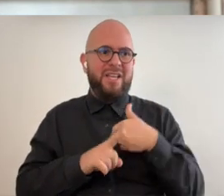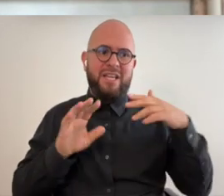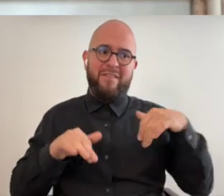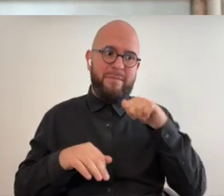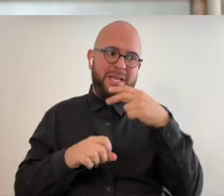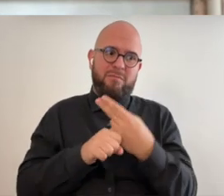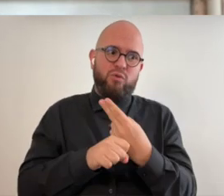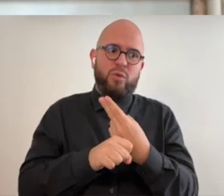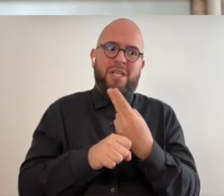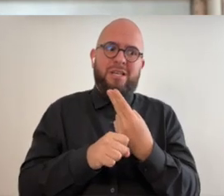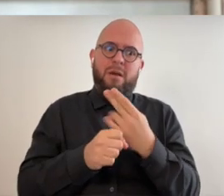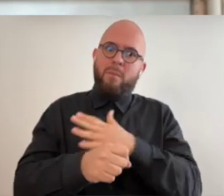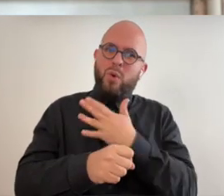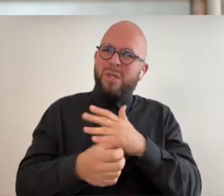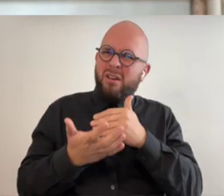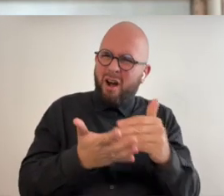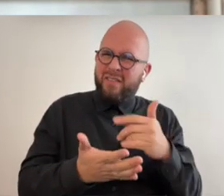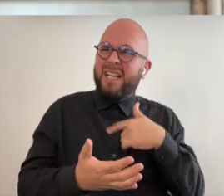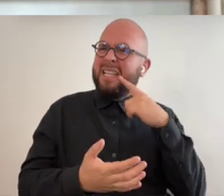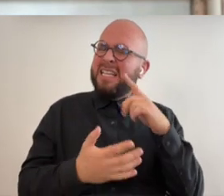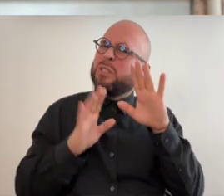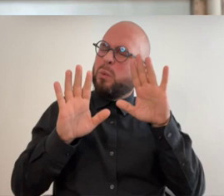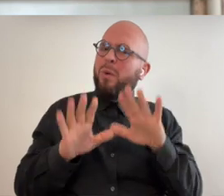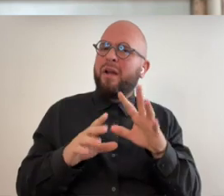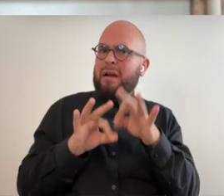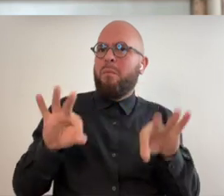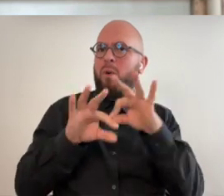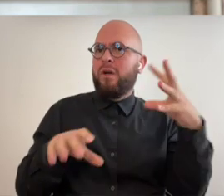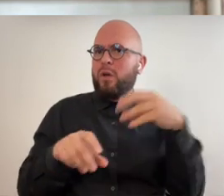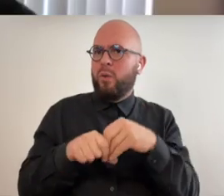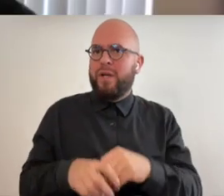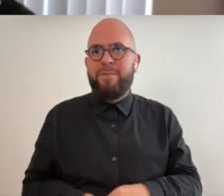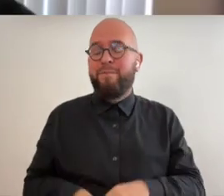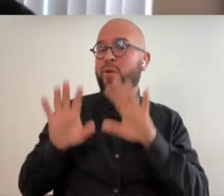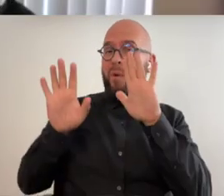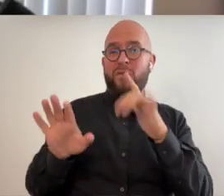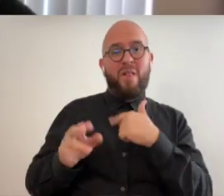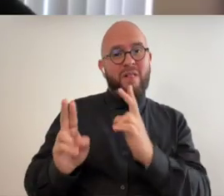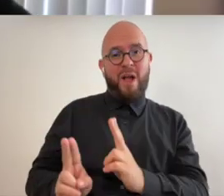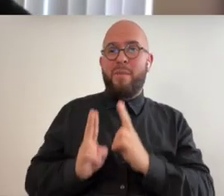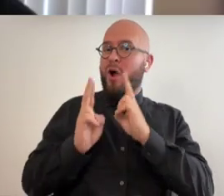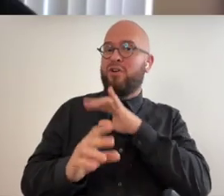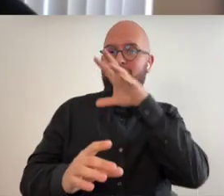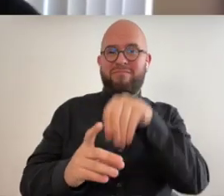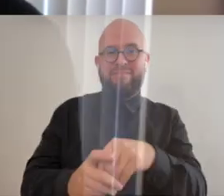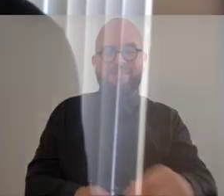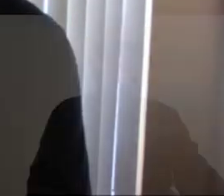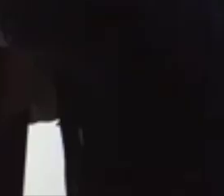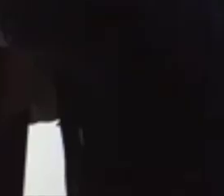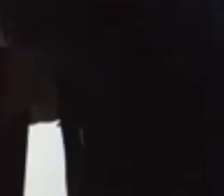as much and i think that that's such a great and important thing to include wonderful i'm honored to be part of it